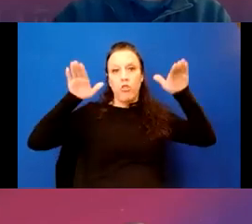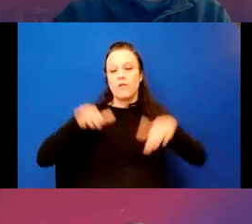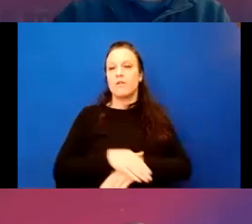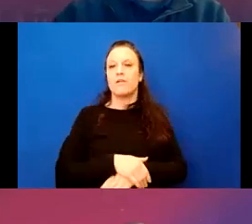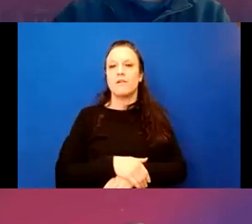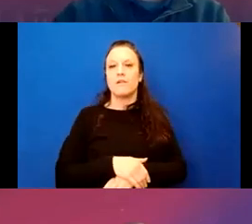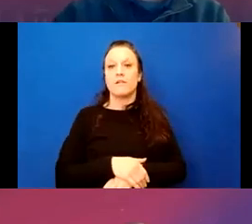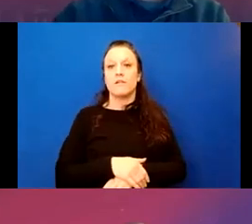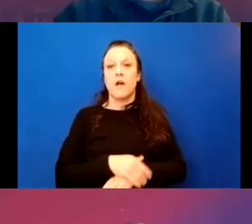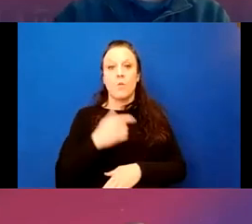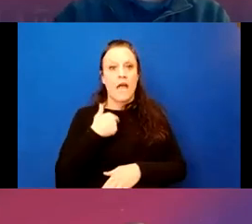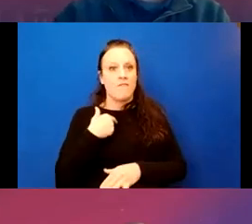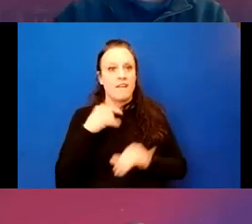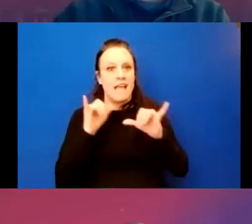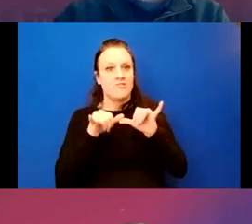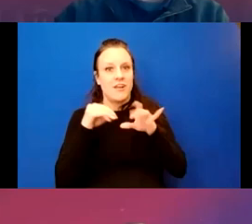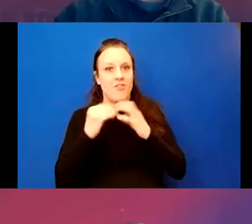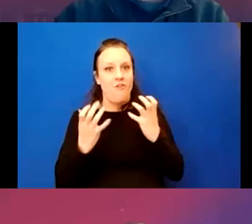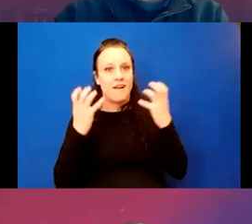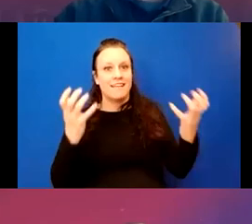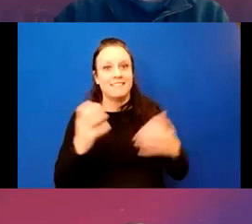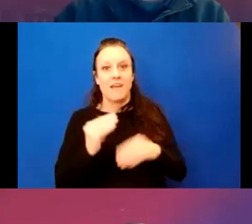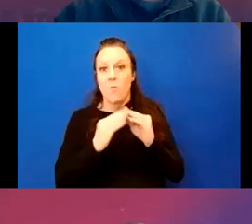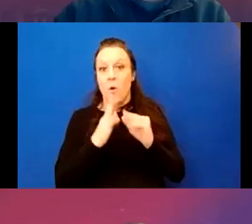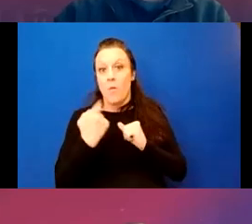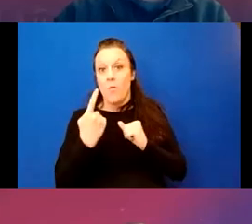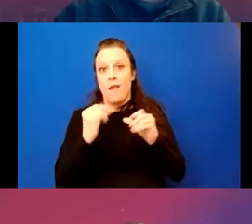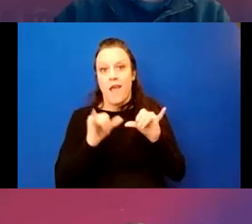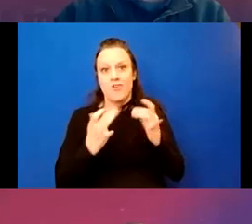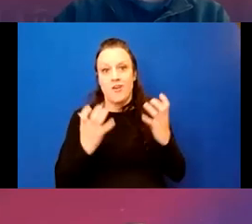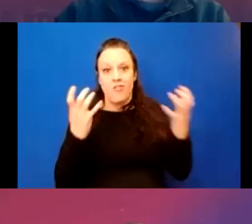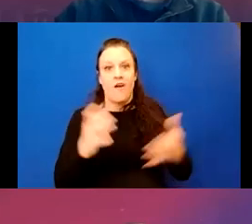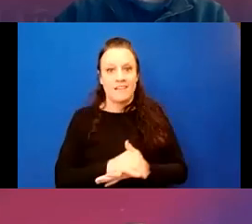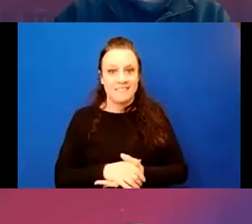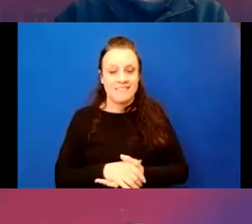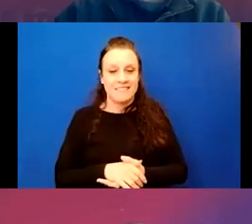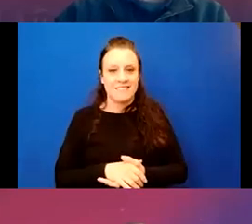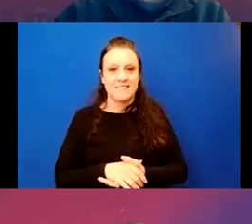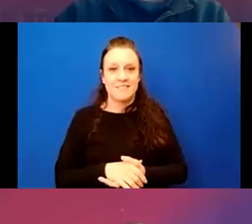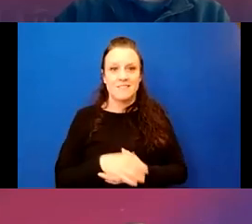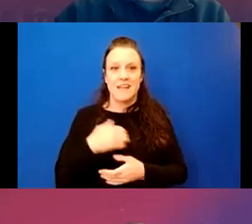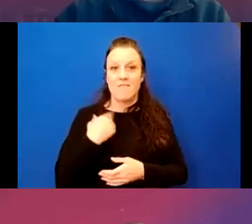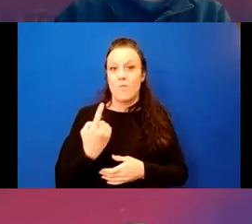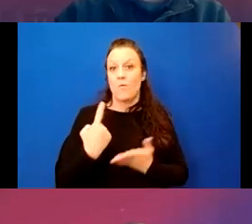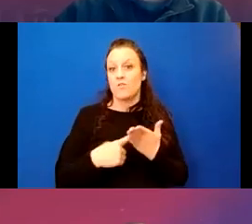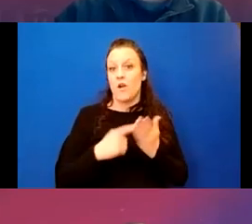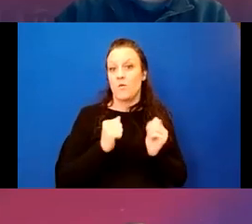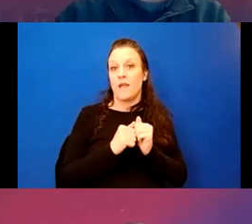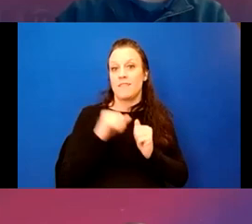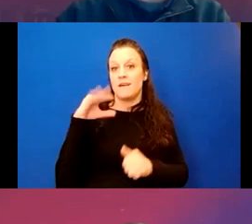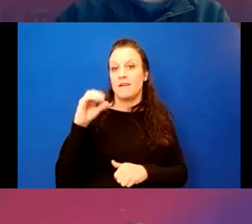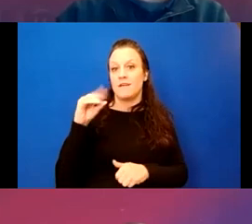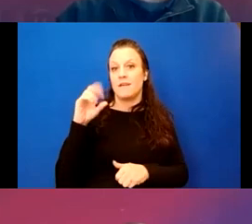Oh, no, we have an engineer in the audience. We have more than one engineer. I think we've already, um, we have, we have one that we talked about with the concrete.